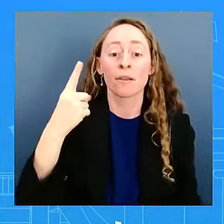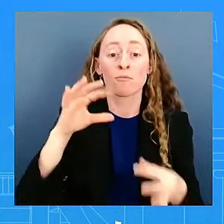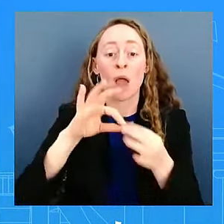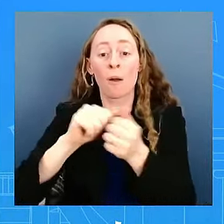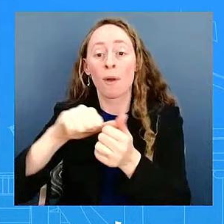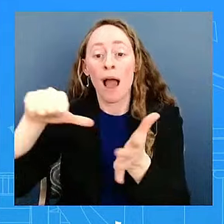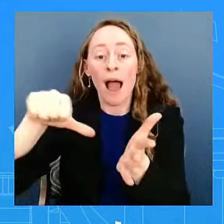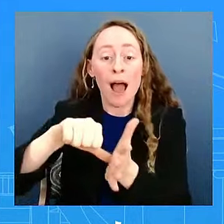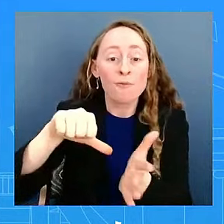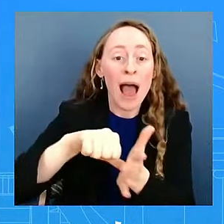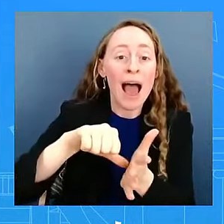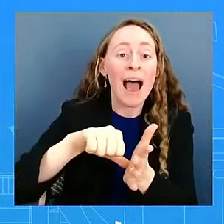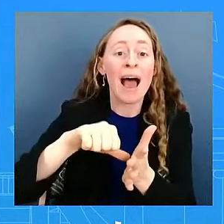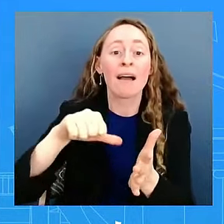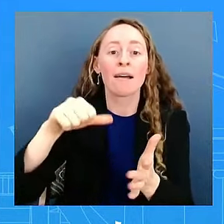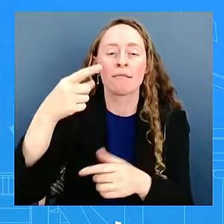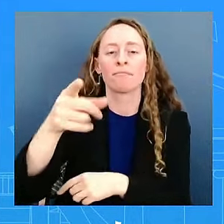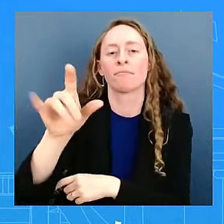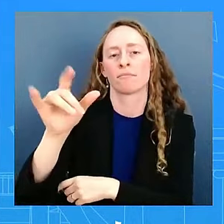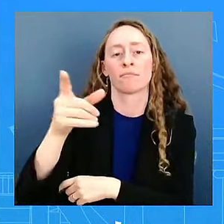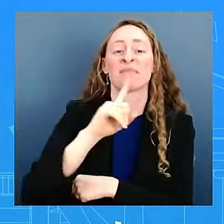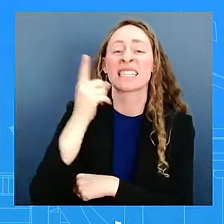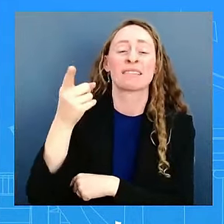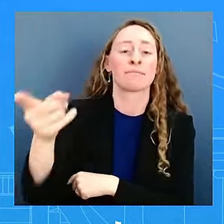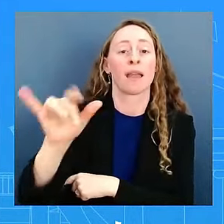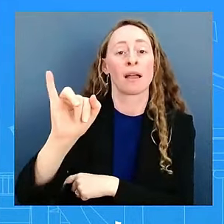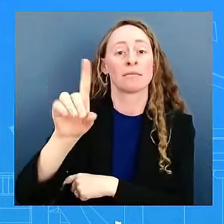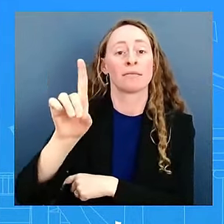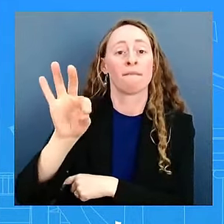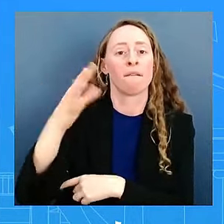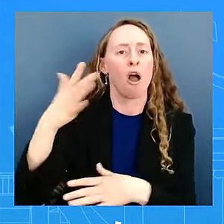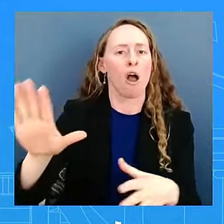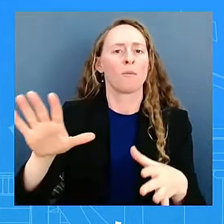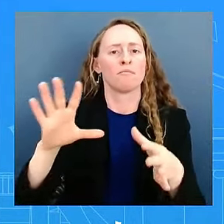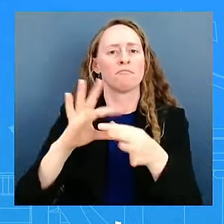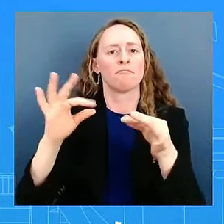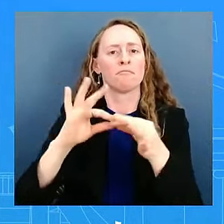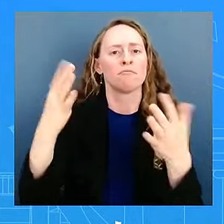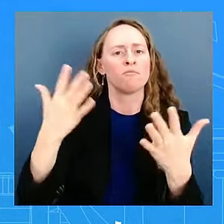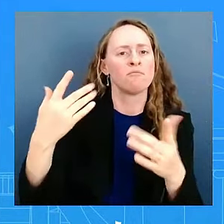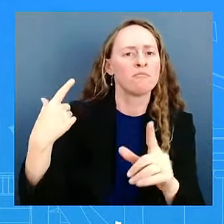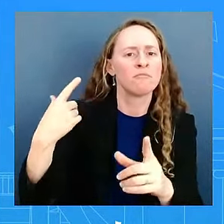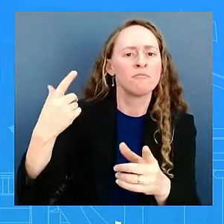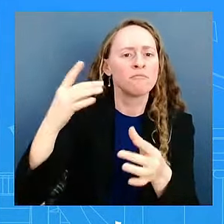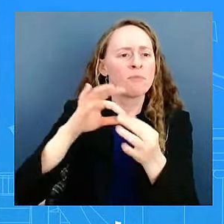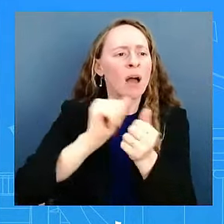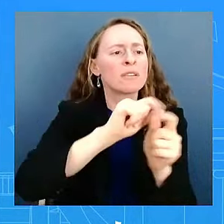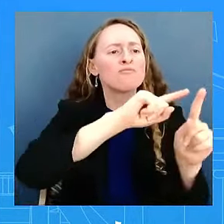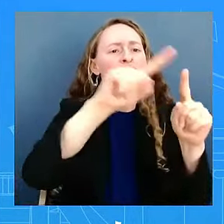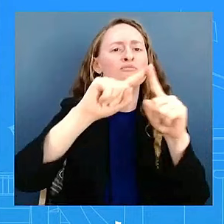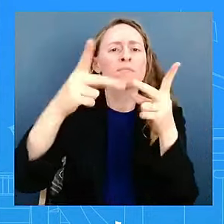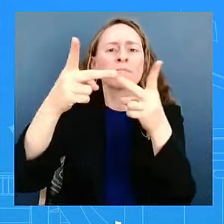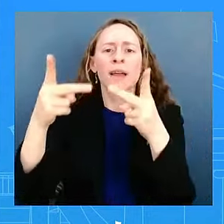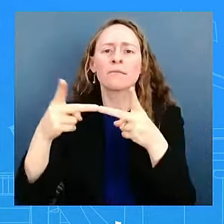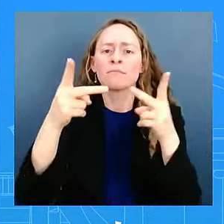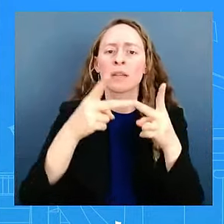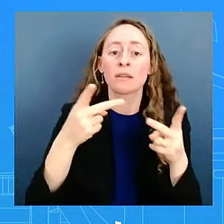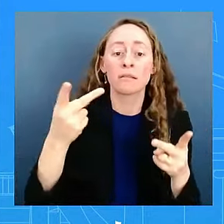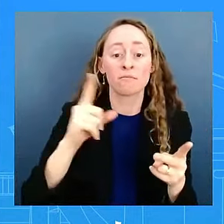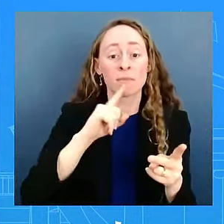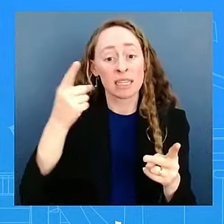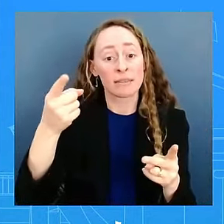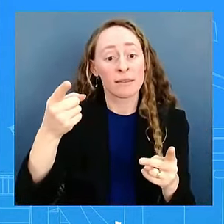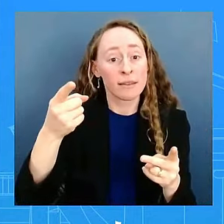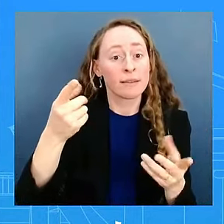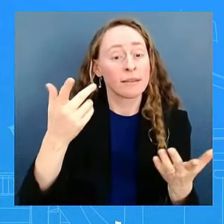to operations that they've conducted elsewhere. All of this adds to the complicated nature of what we're trying to get done. And what we're